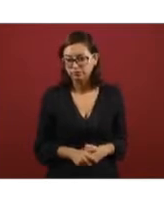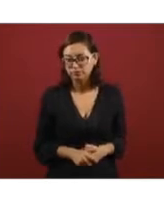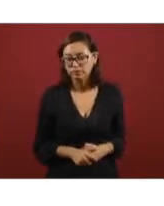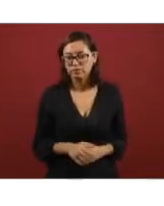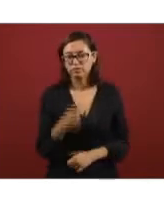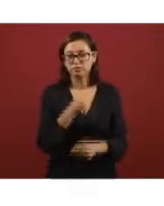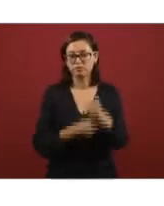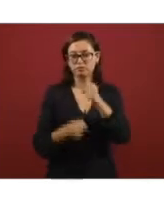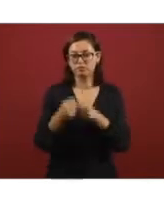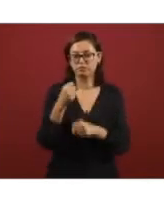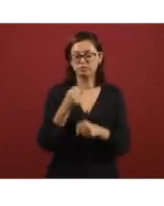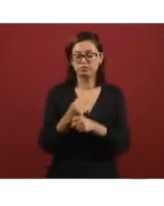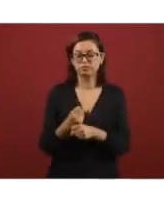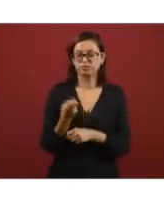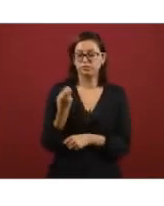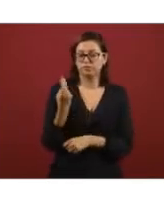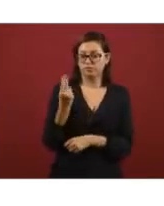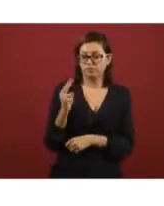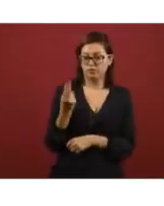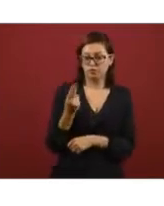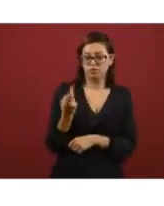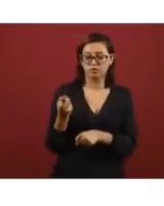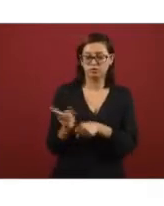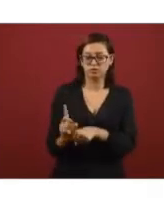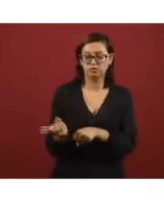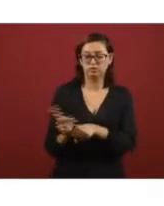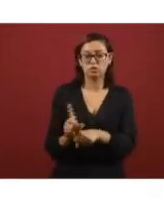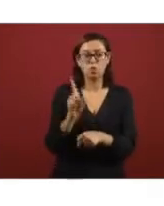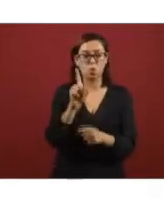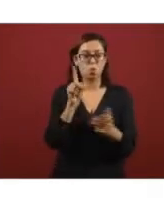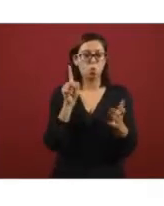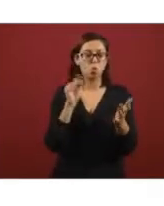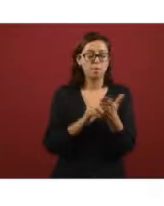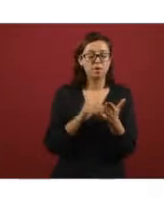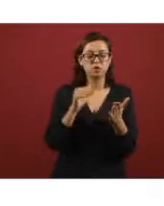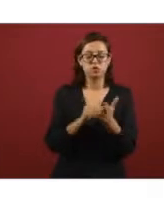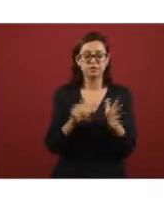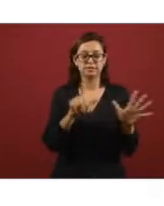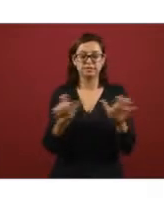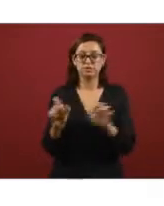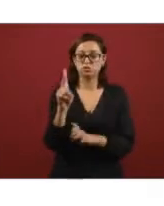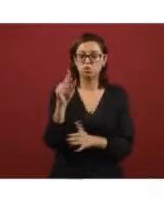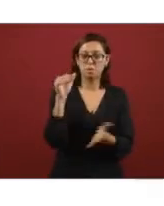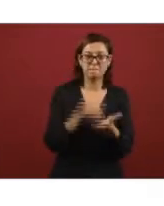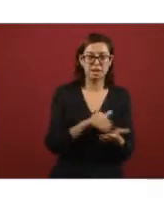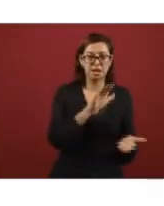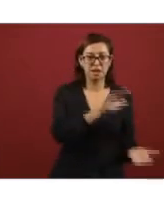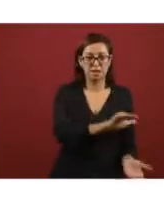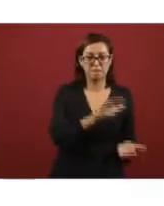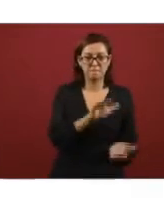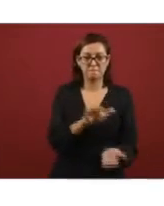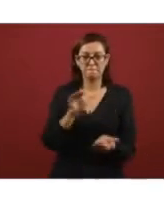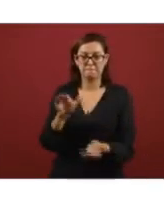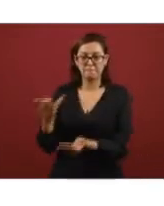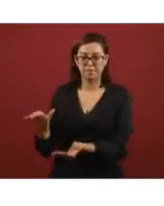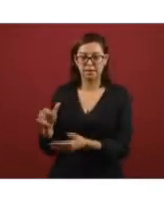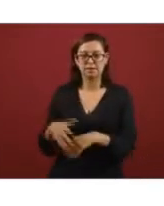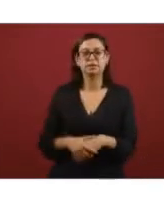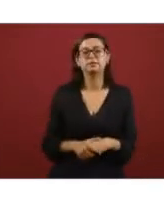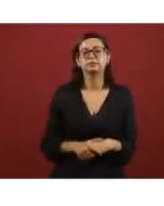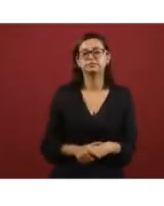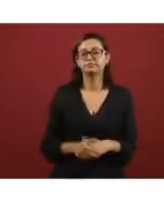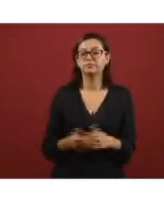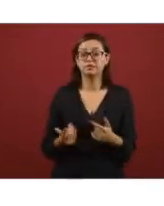the medium was 1,700-200